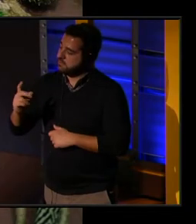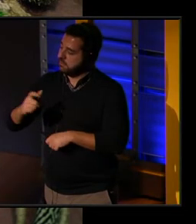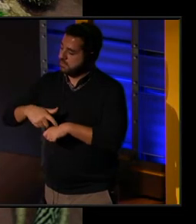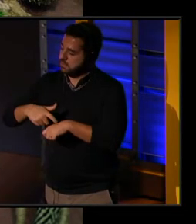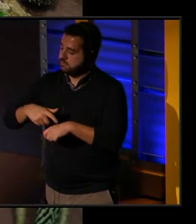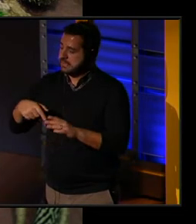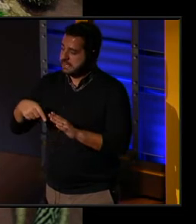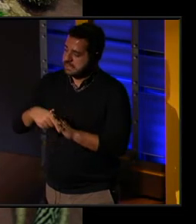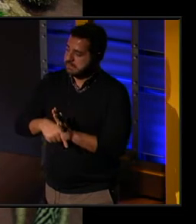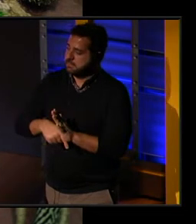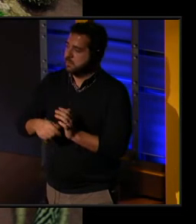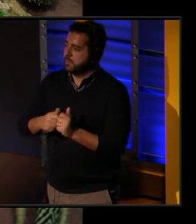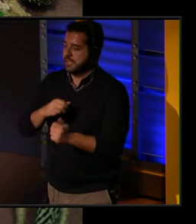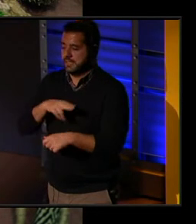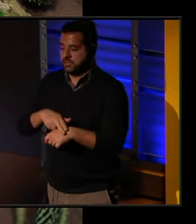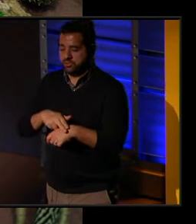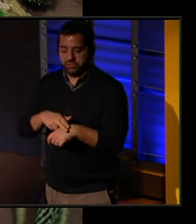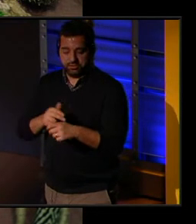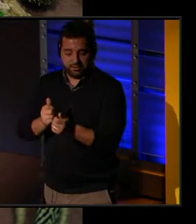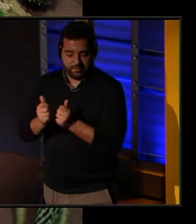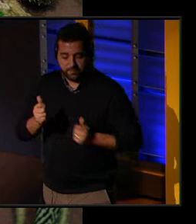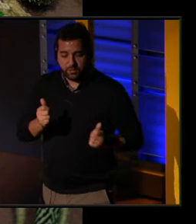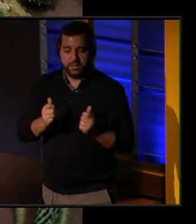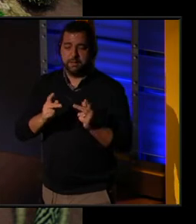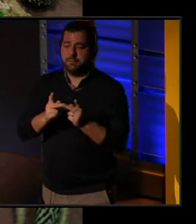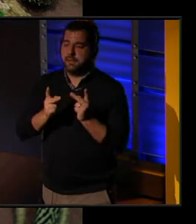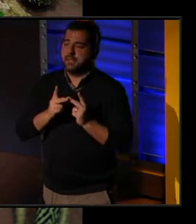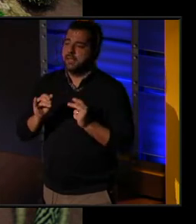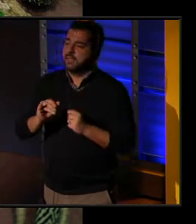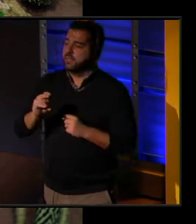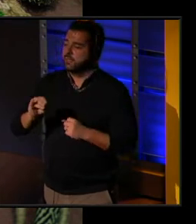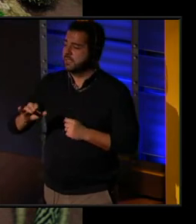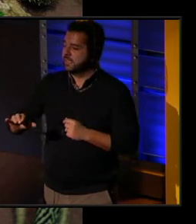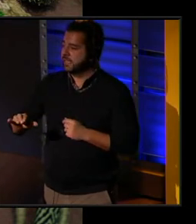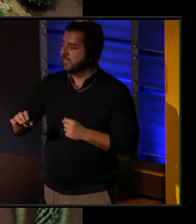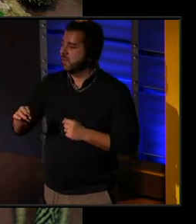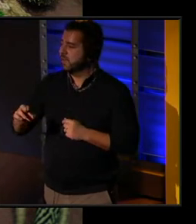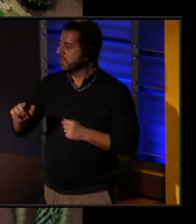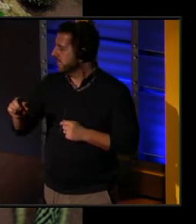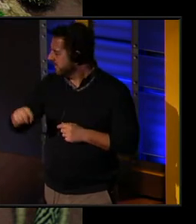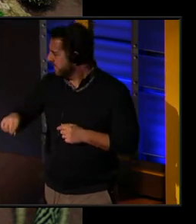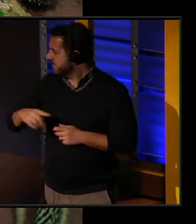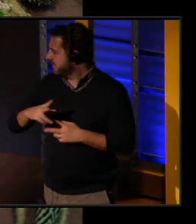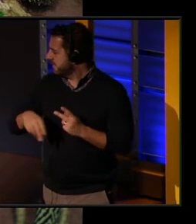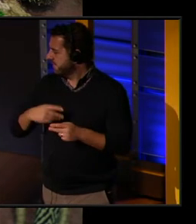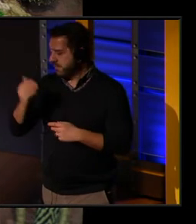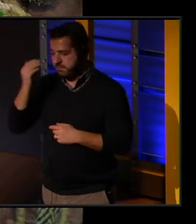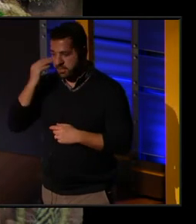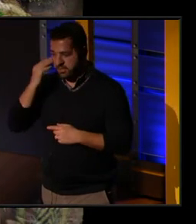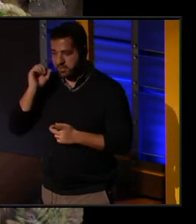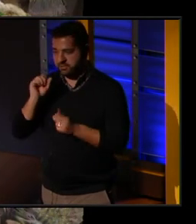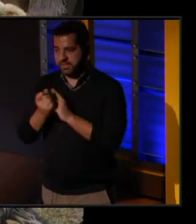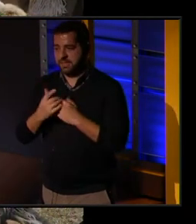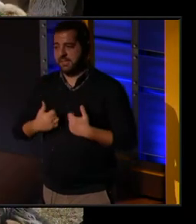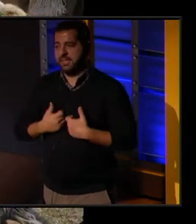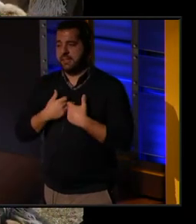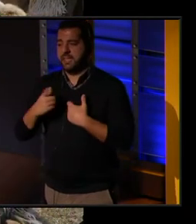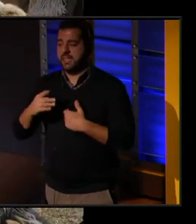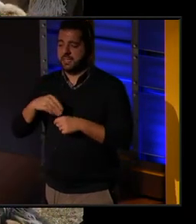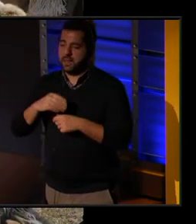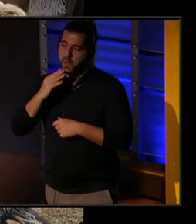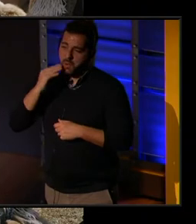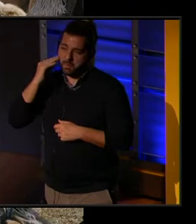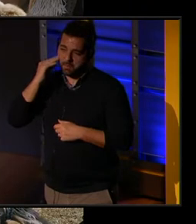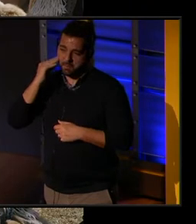kind of deeper time in nature, away from a place like New York City, and even away from these sort of familial situations that I was living in these homes,